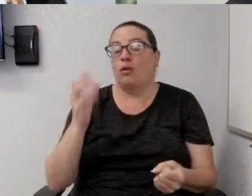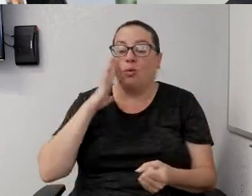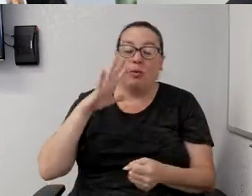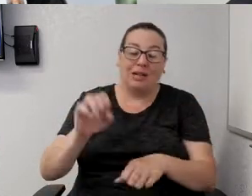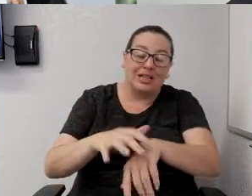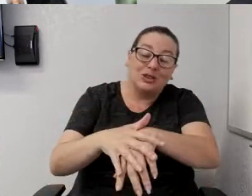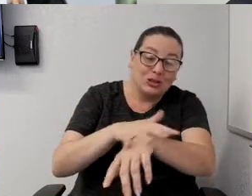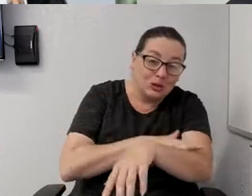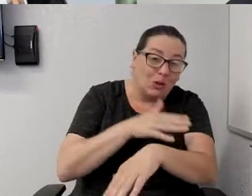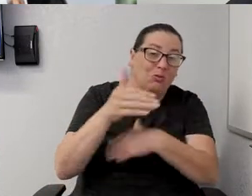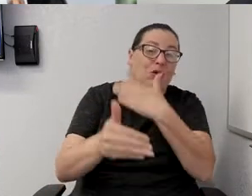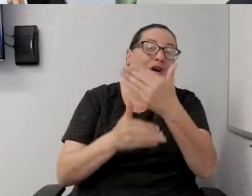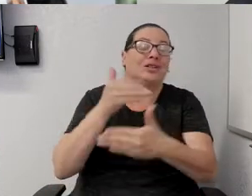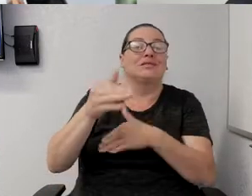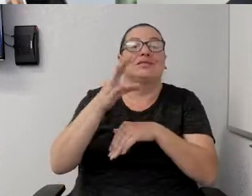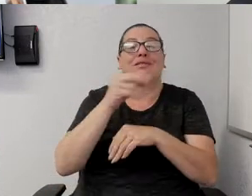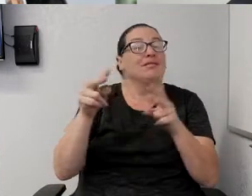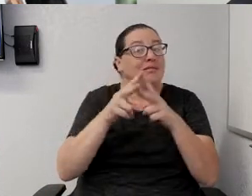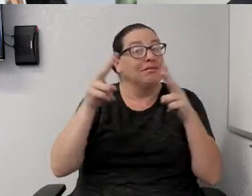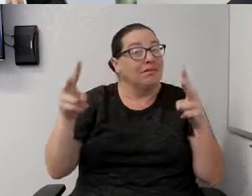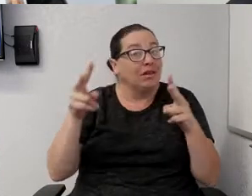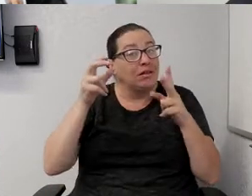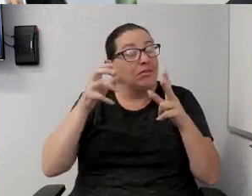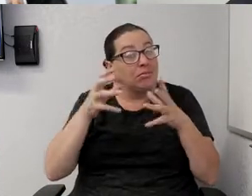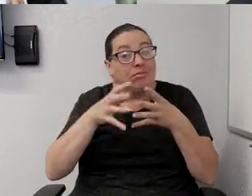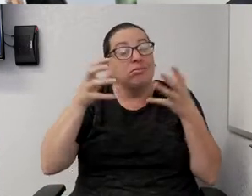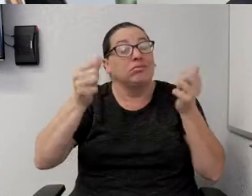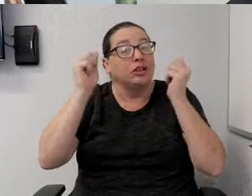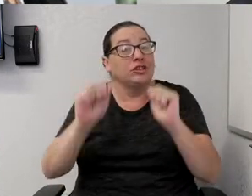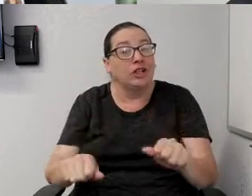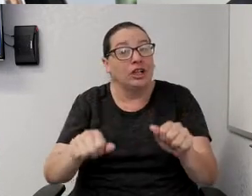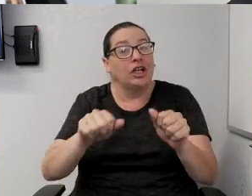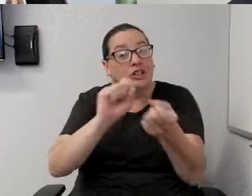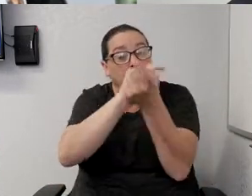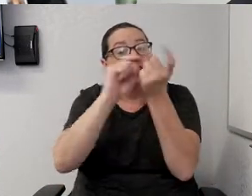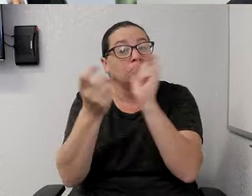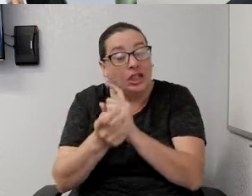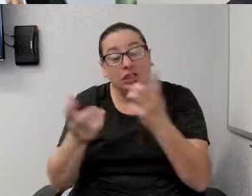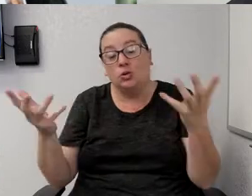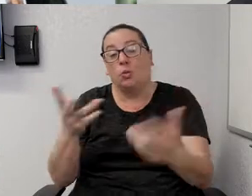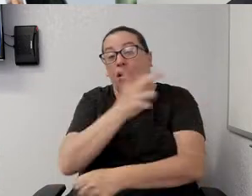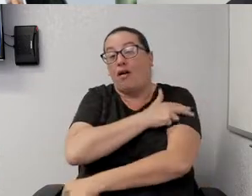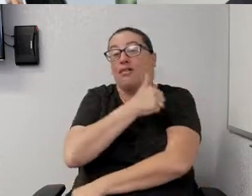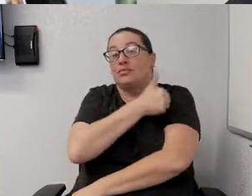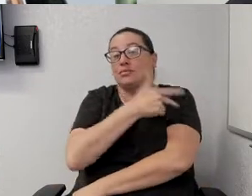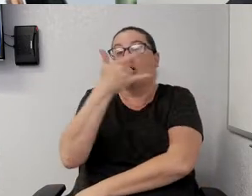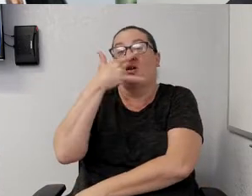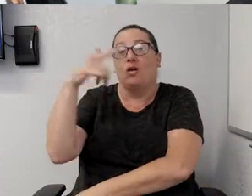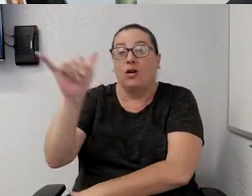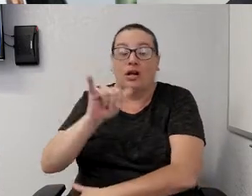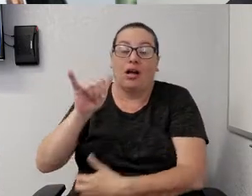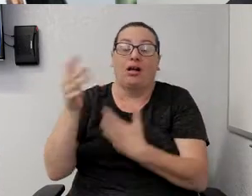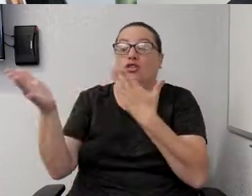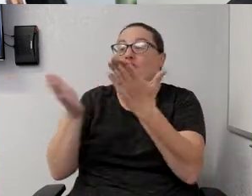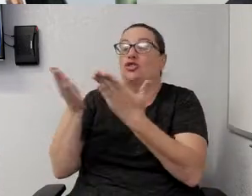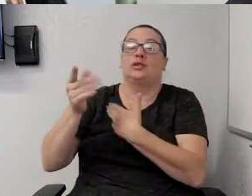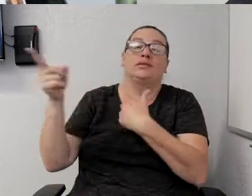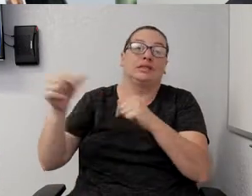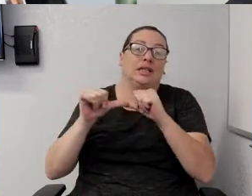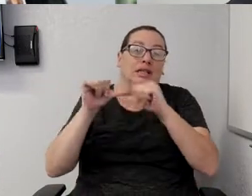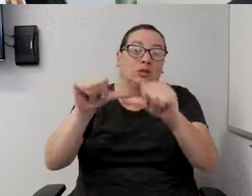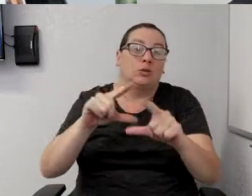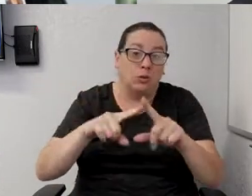And it very well can change what a lot of hospitals look like. The services that they continue to offer,